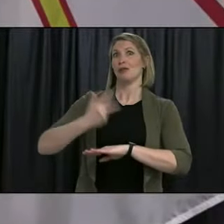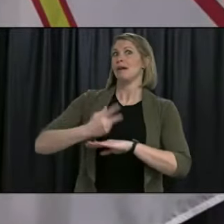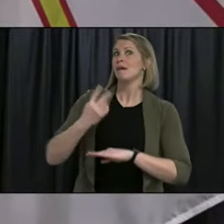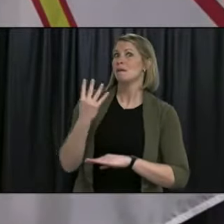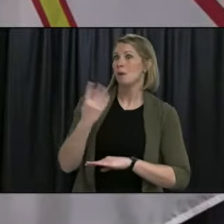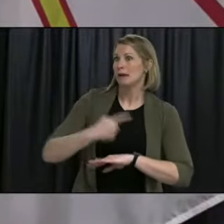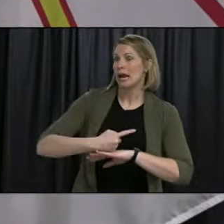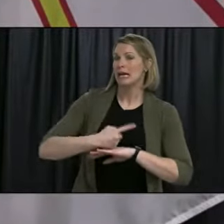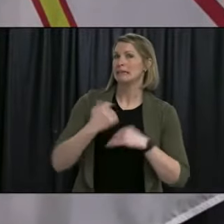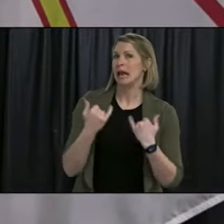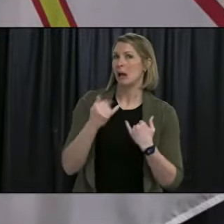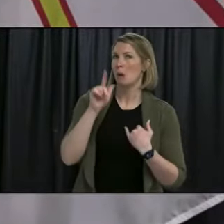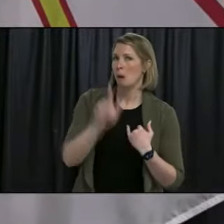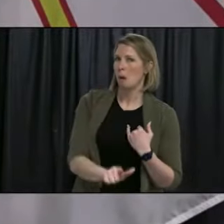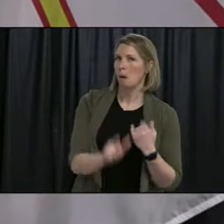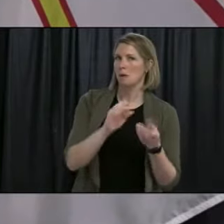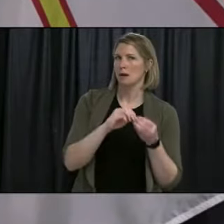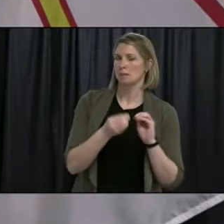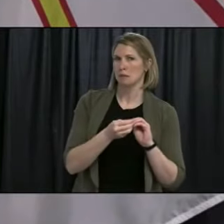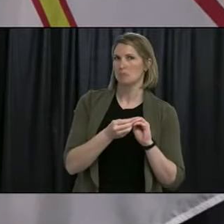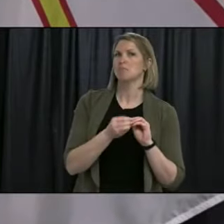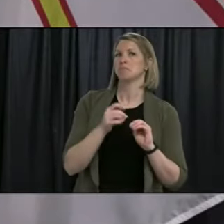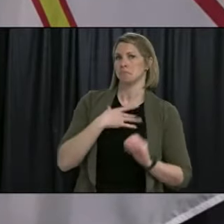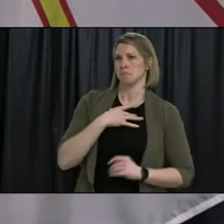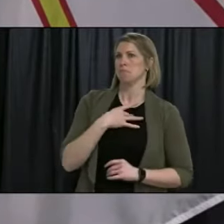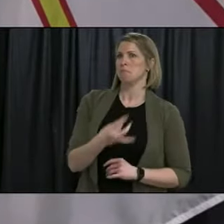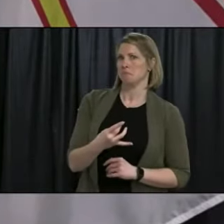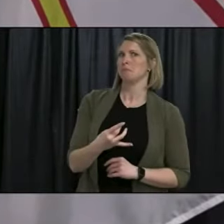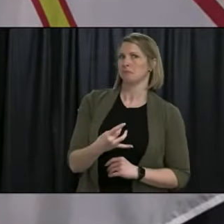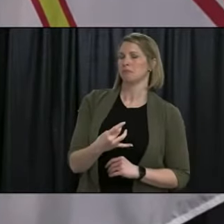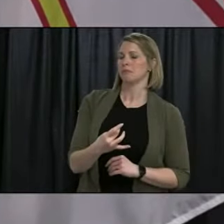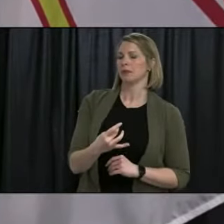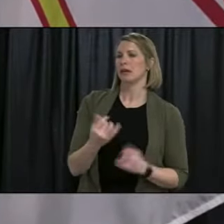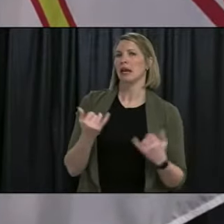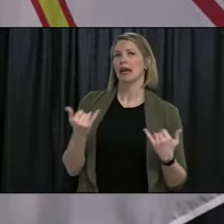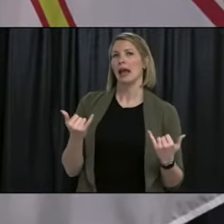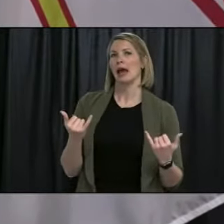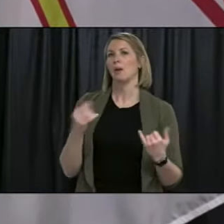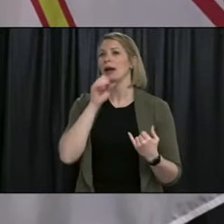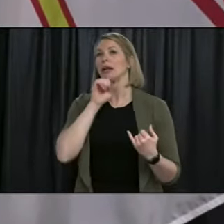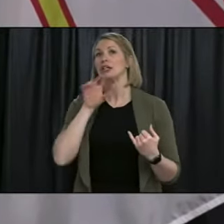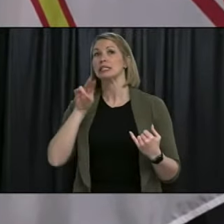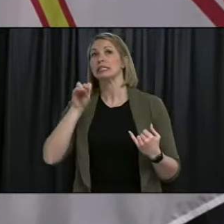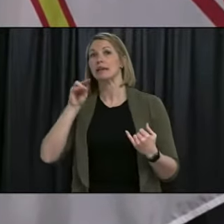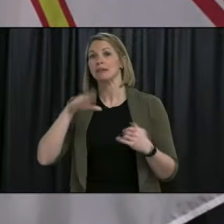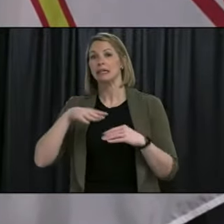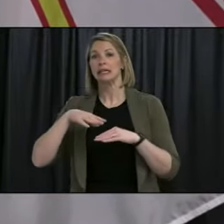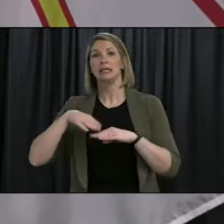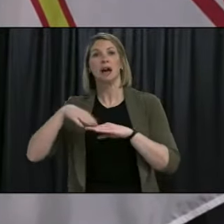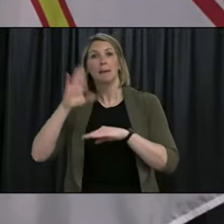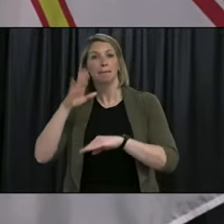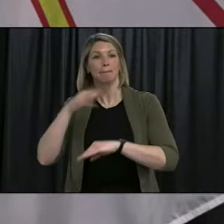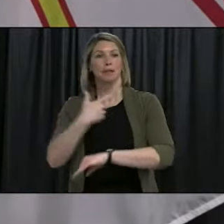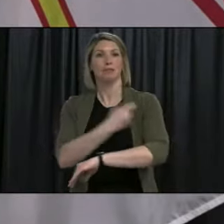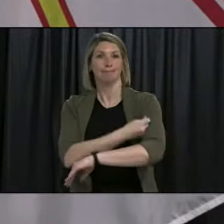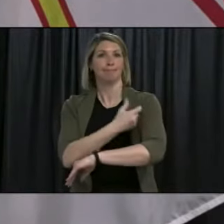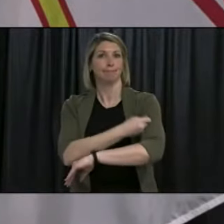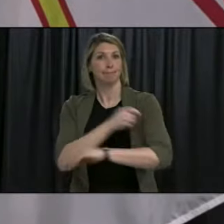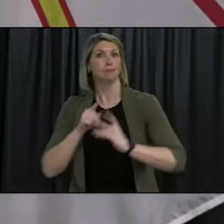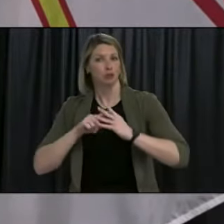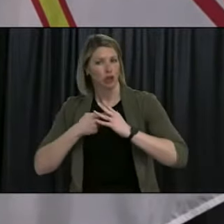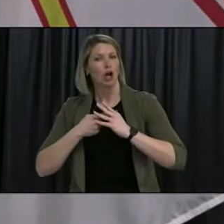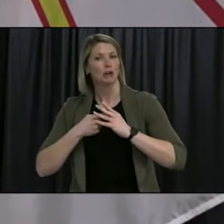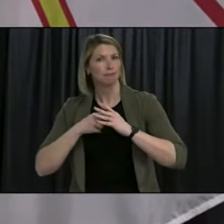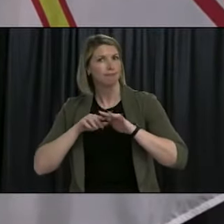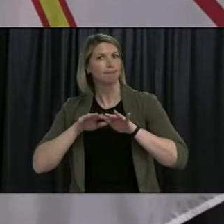all want to see continue. Vaccines also continue to roll out with people over the age of 70 starting next week. But